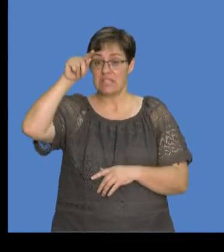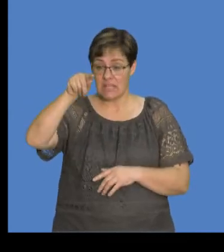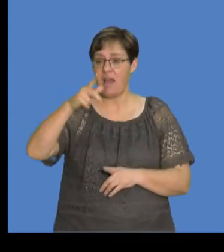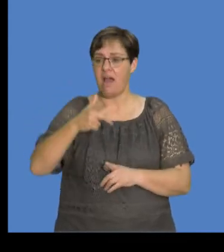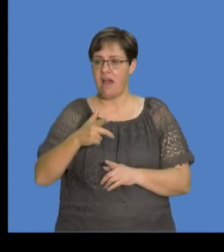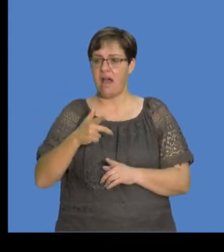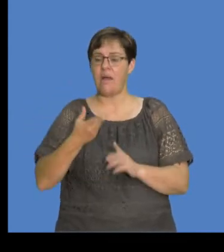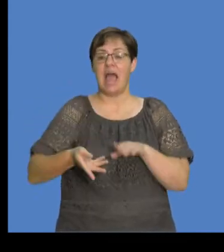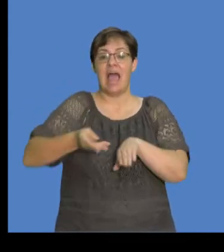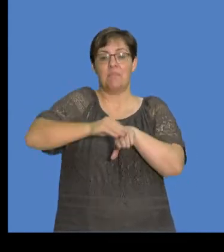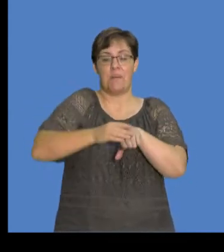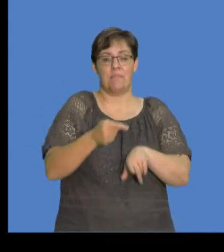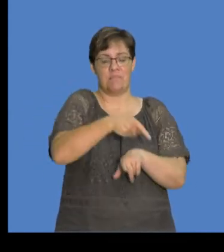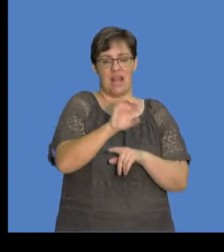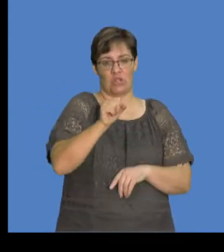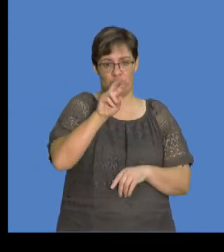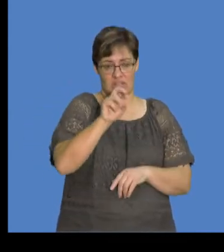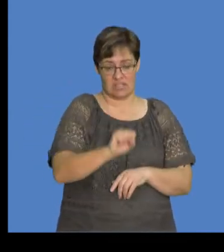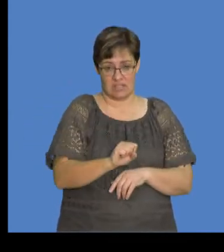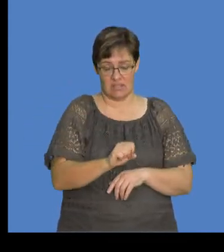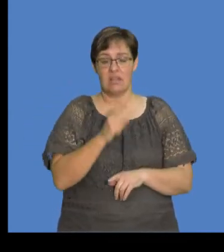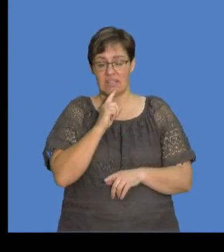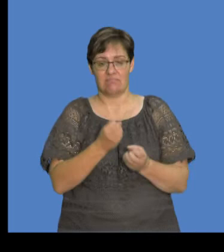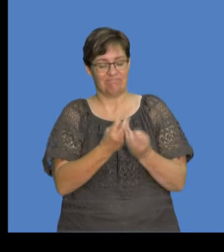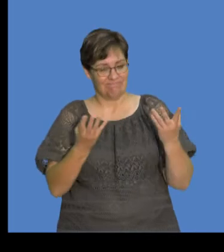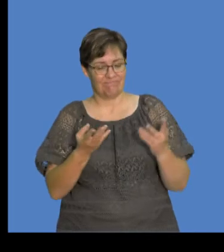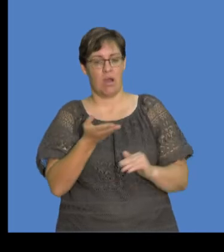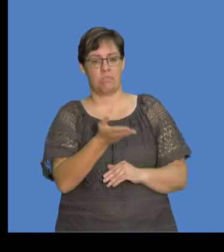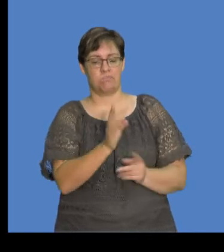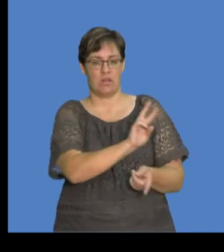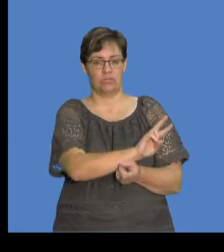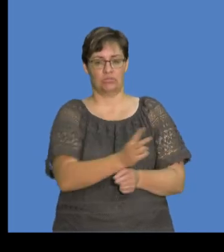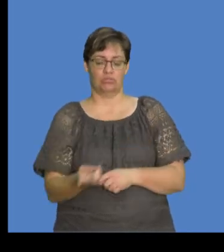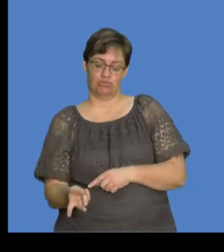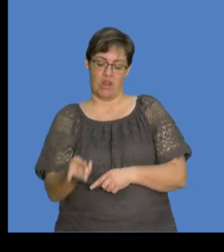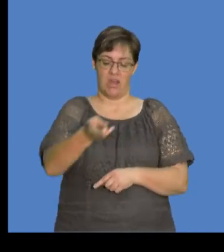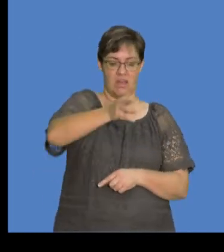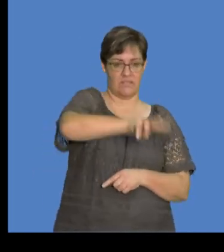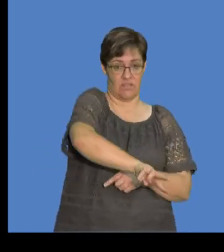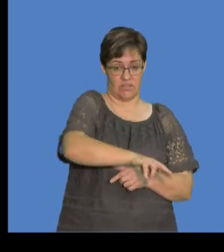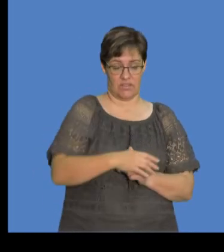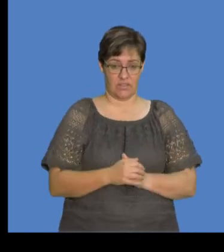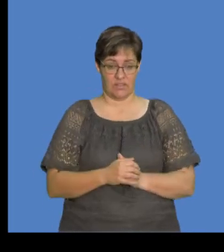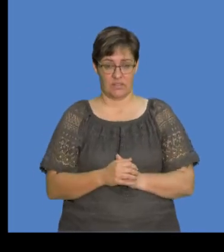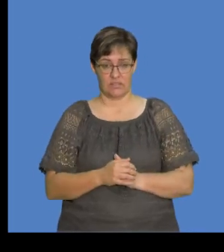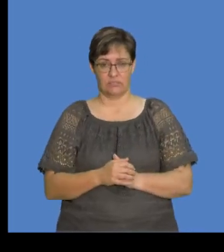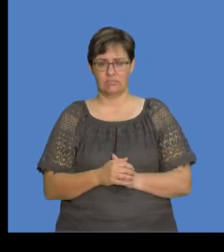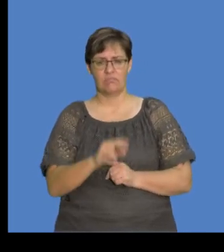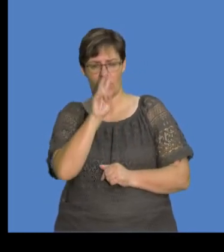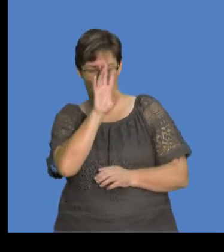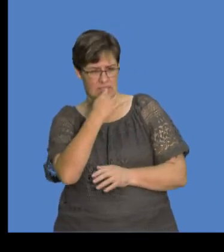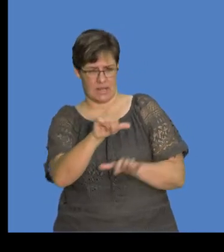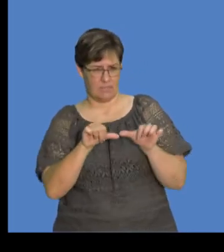electrons that were gained by Q1, which is actually the number of electrons that were transferred, right? Okay,